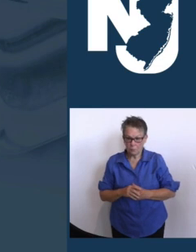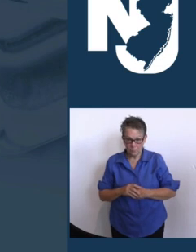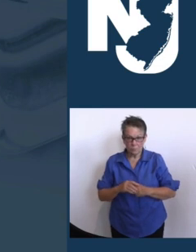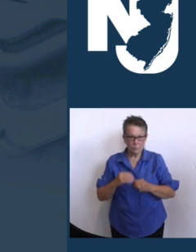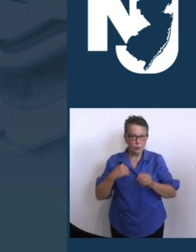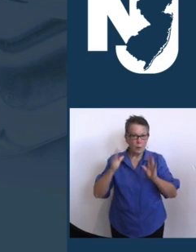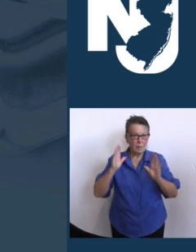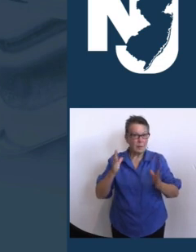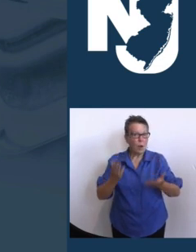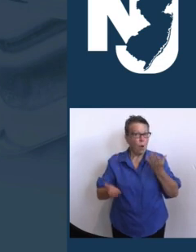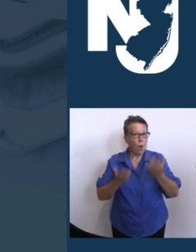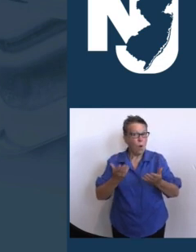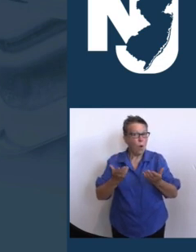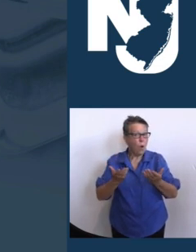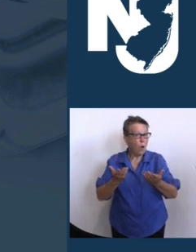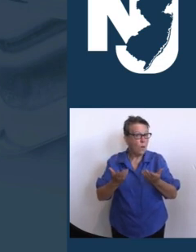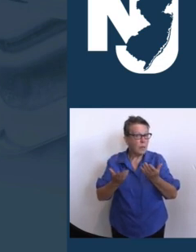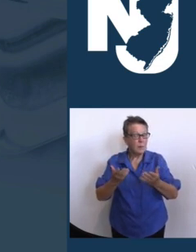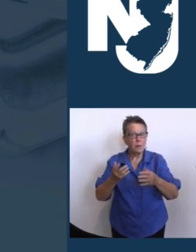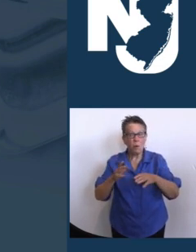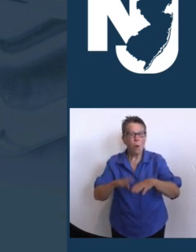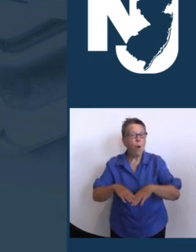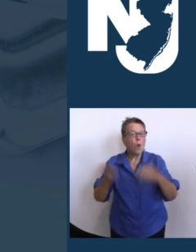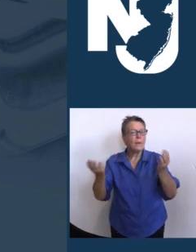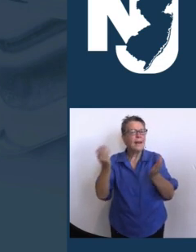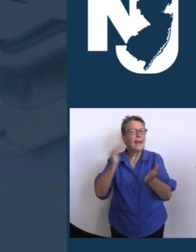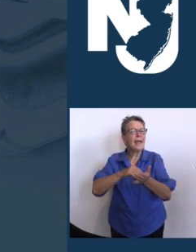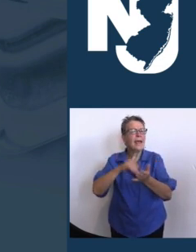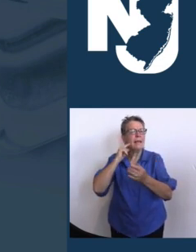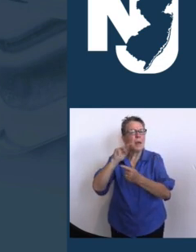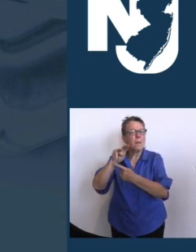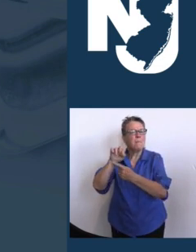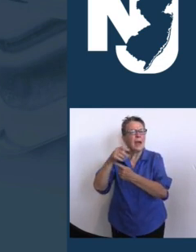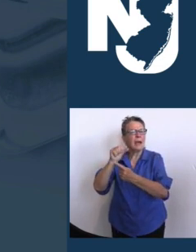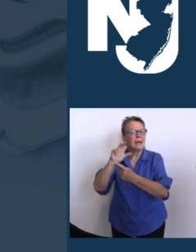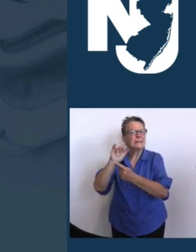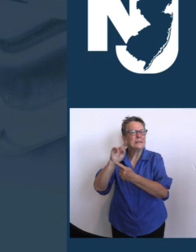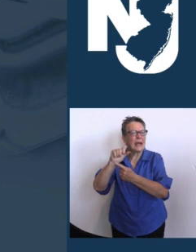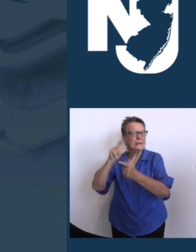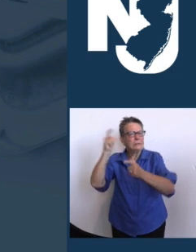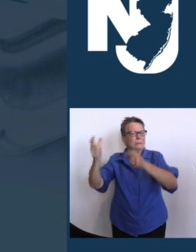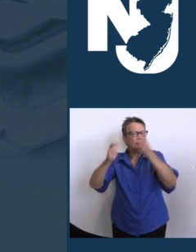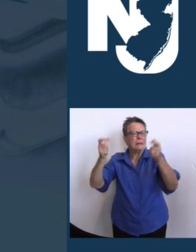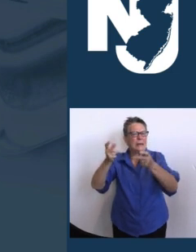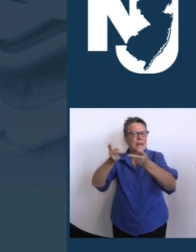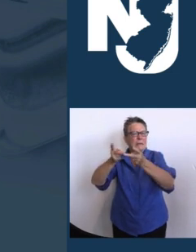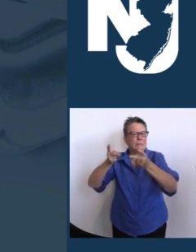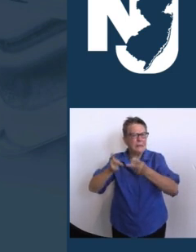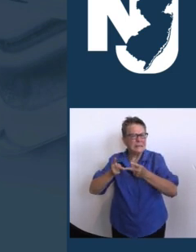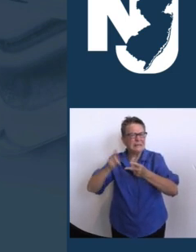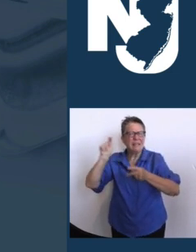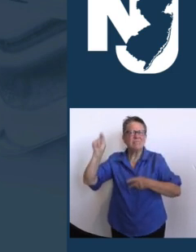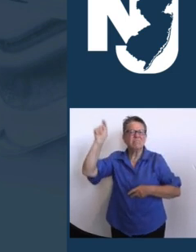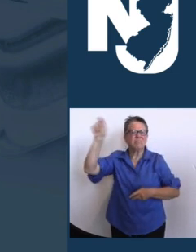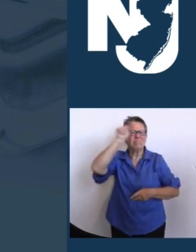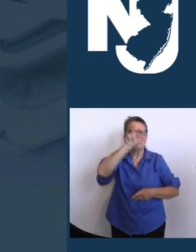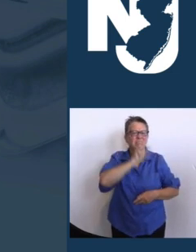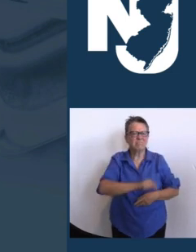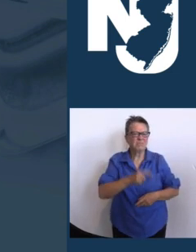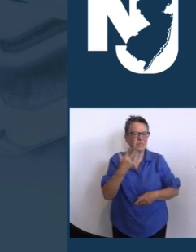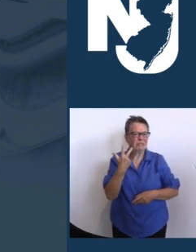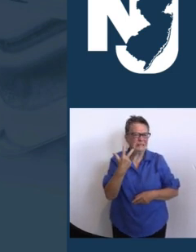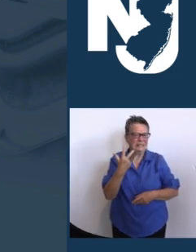additional doses out to other distribution points. We are working hard to ensure that we will be able to meet what we anticipate